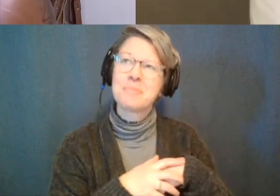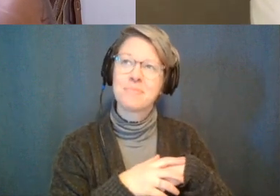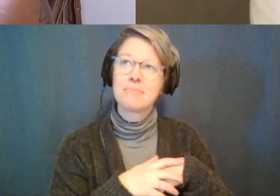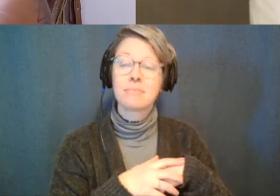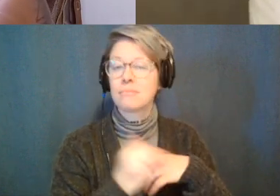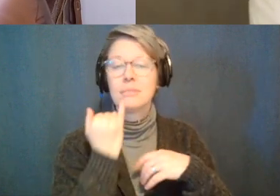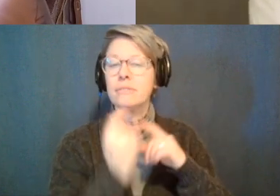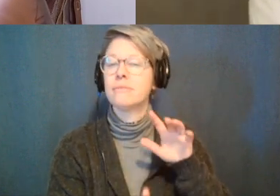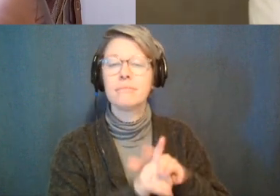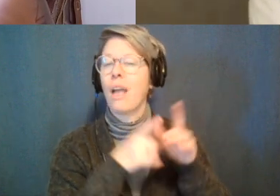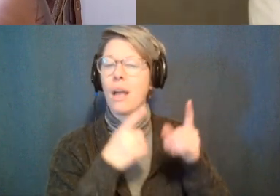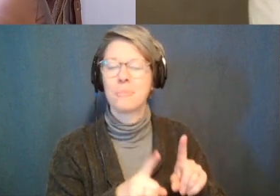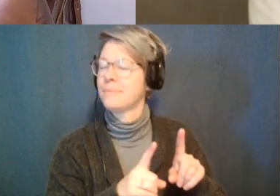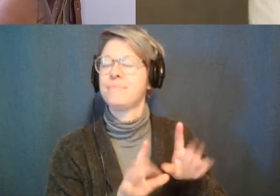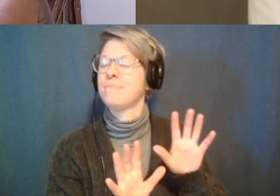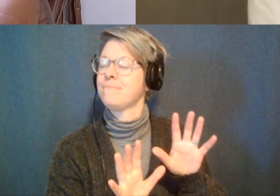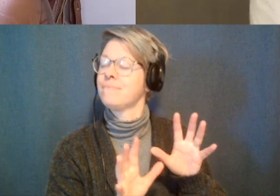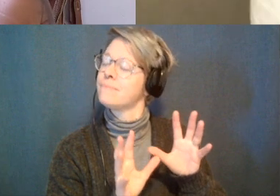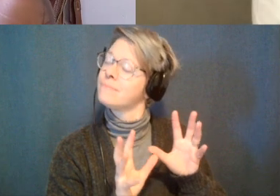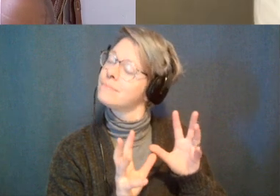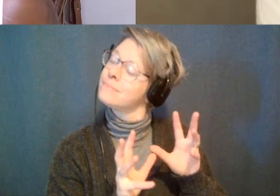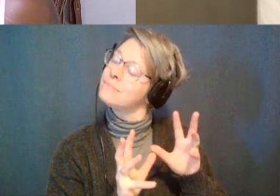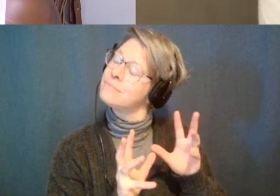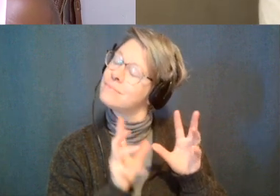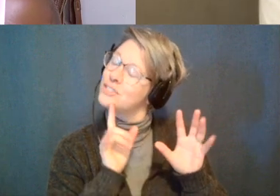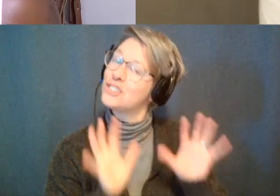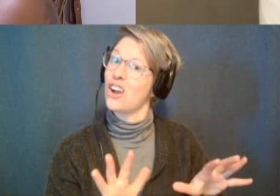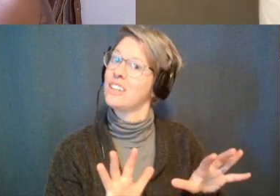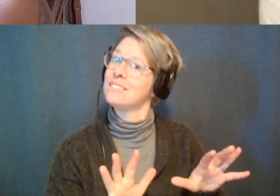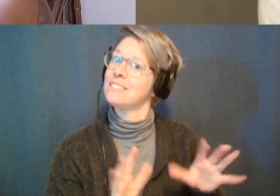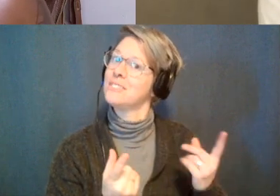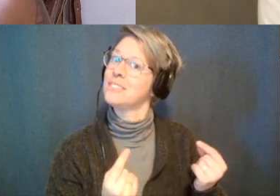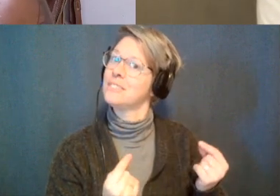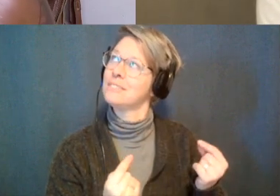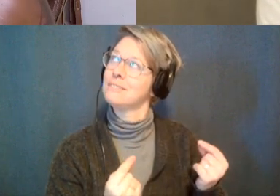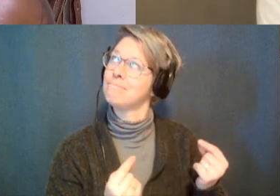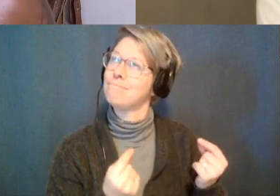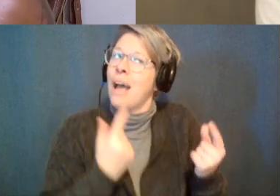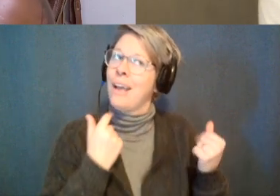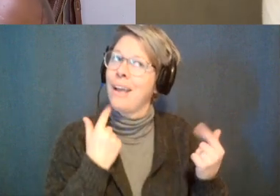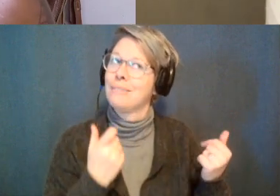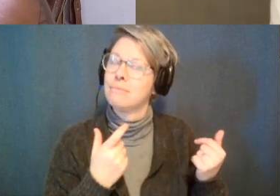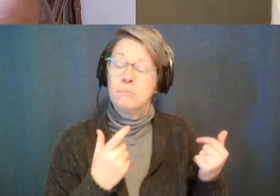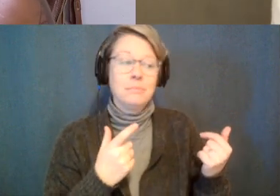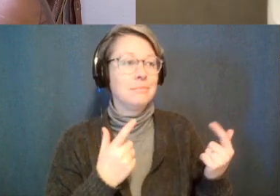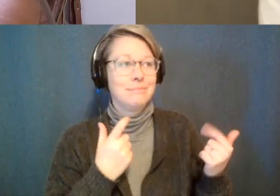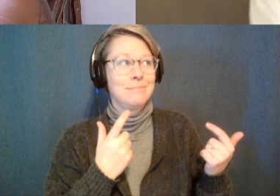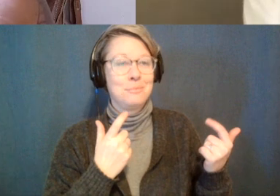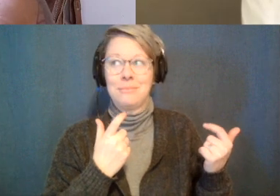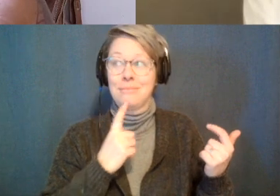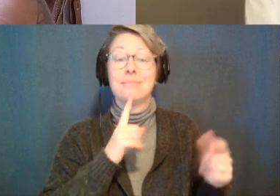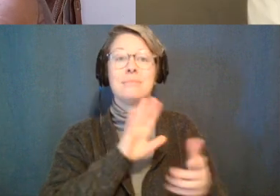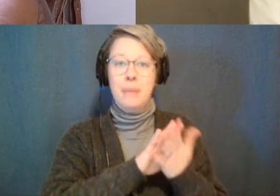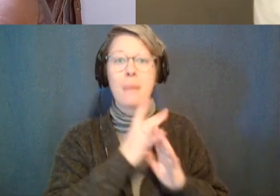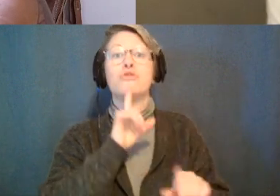happened and i almost am like in such shock that i don't know what to do so i just randomly laugh and then eventually i'm like actually